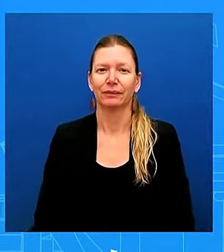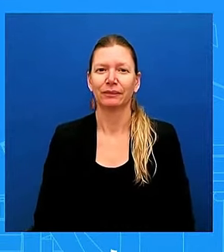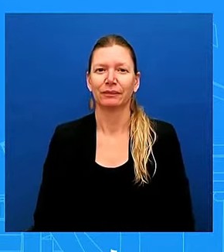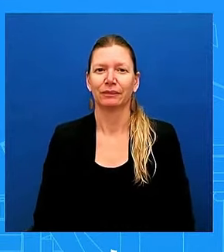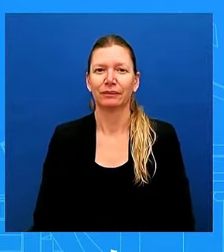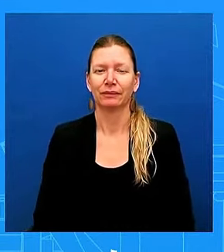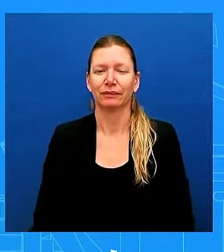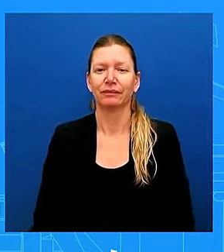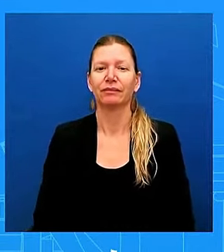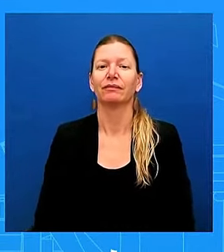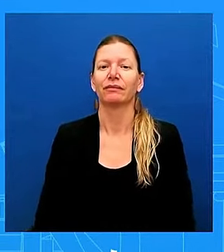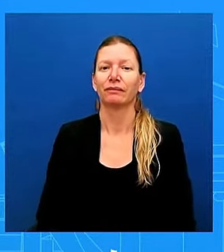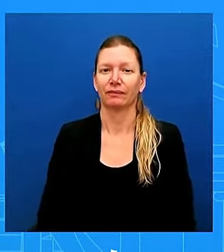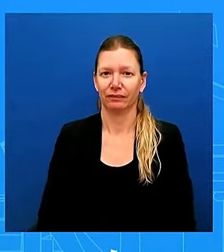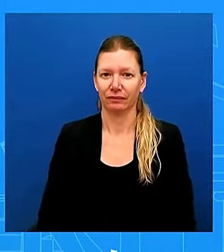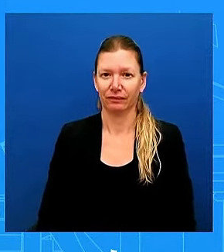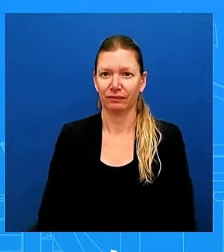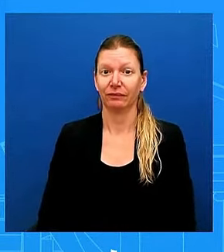No, not right now.